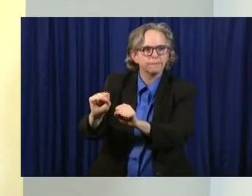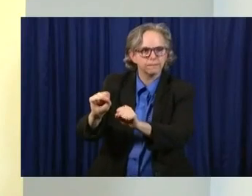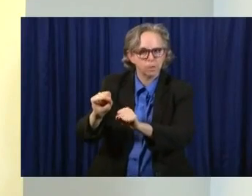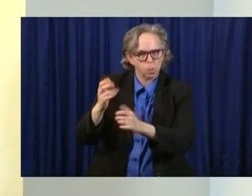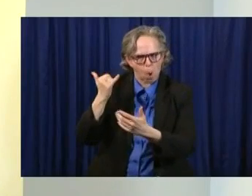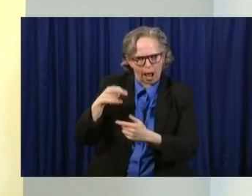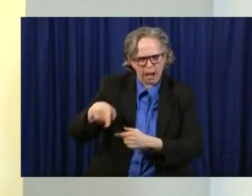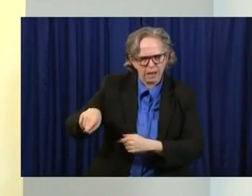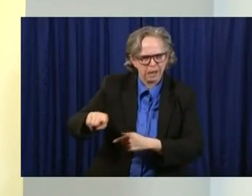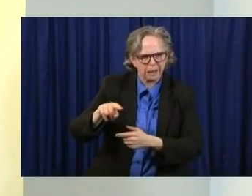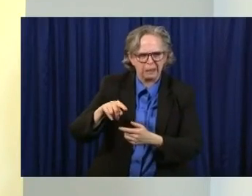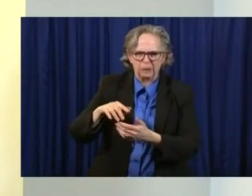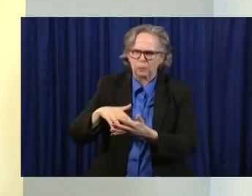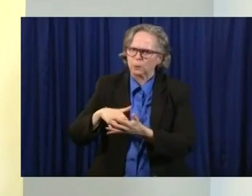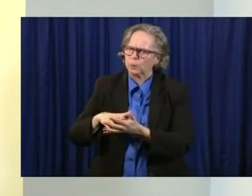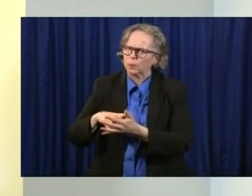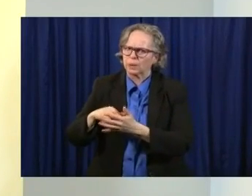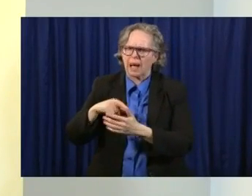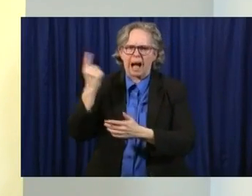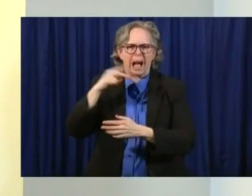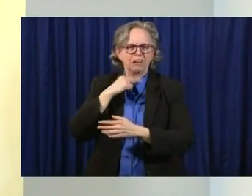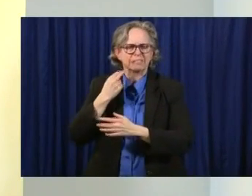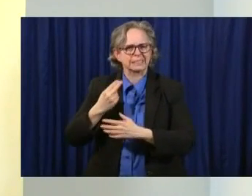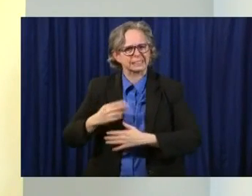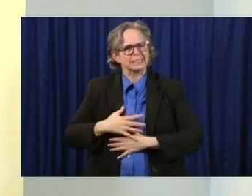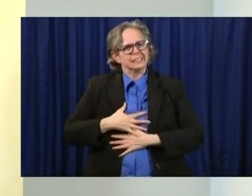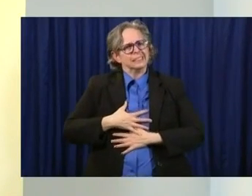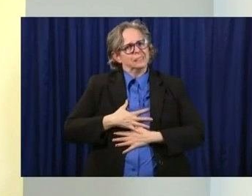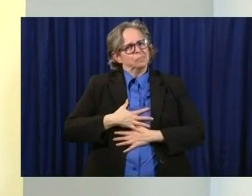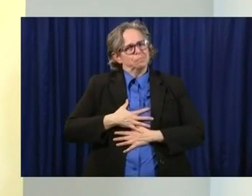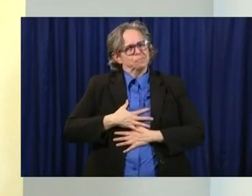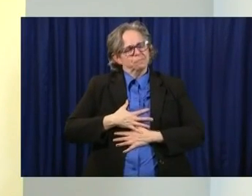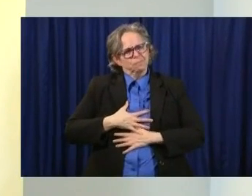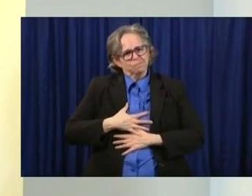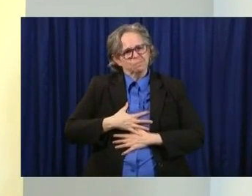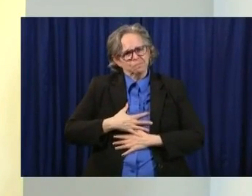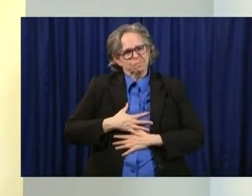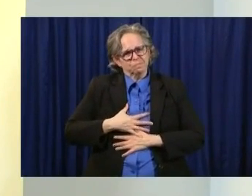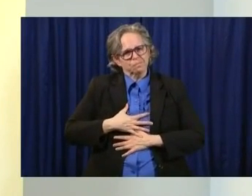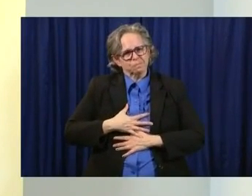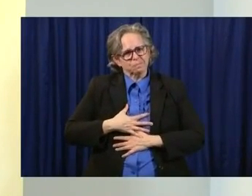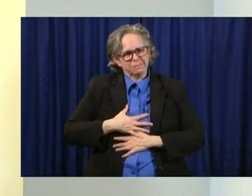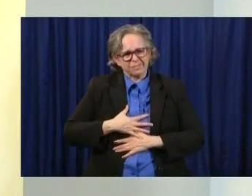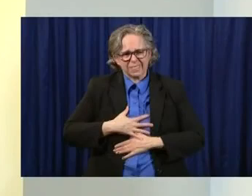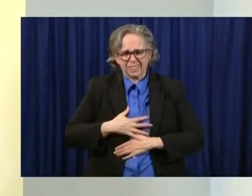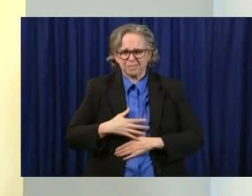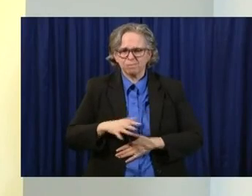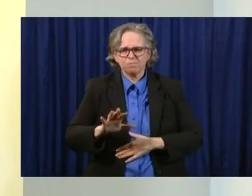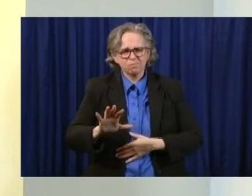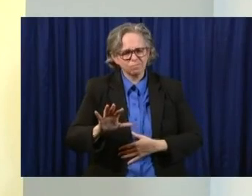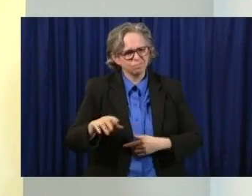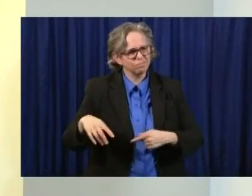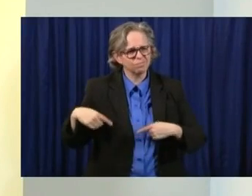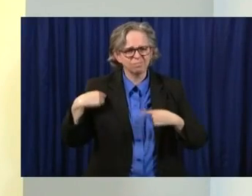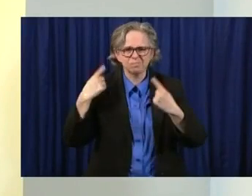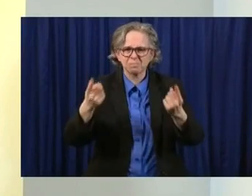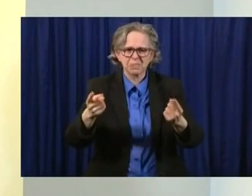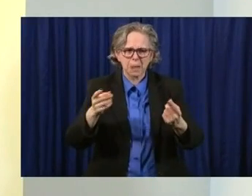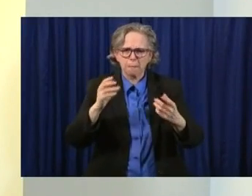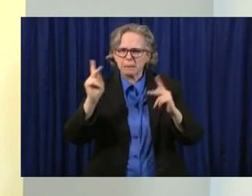know, I truly appreciate all of the feedback that we get from legislators, from business owners,